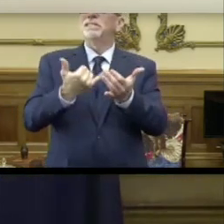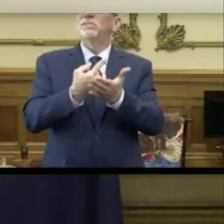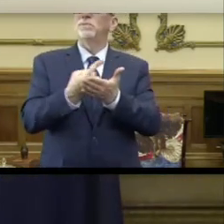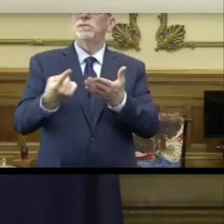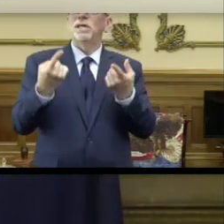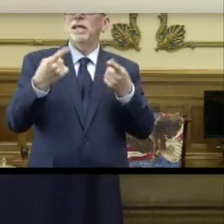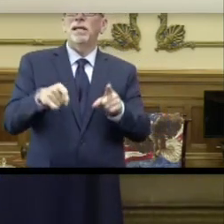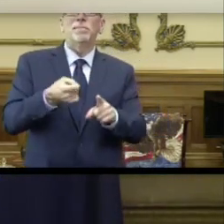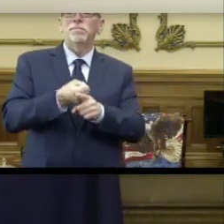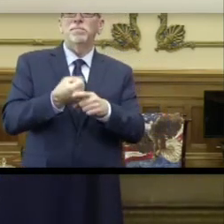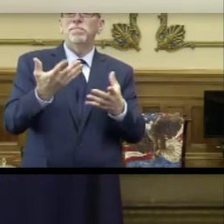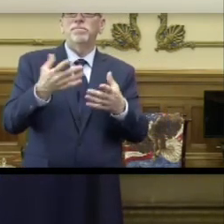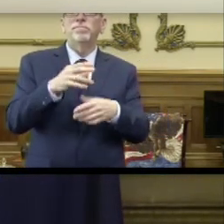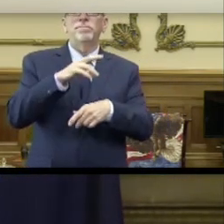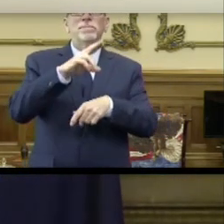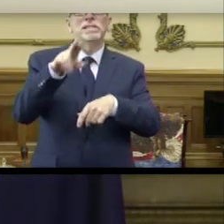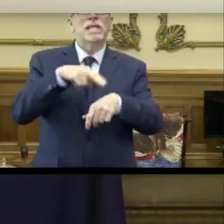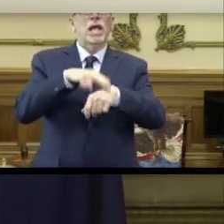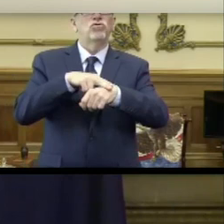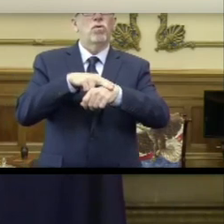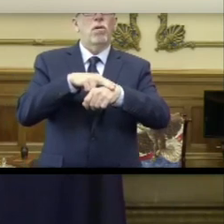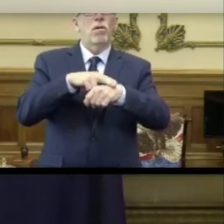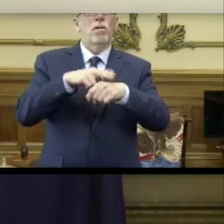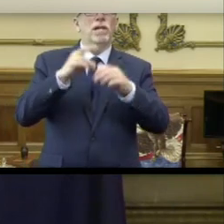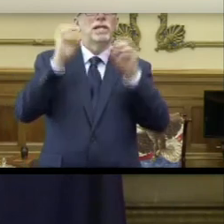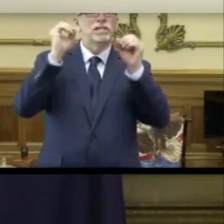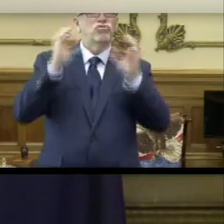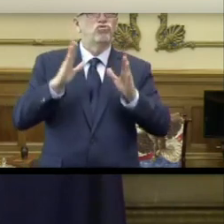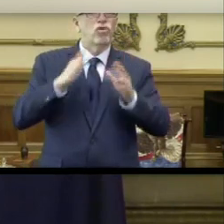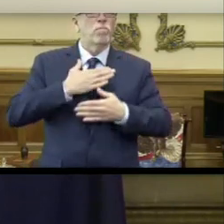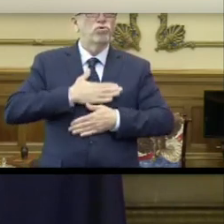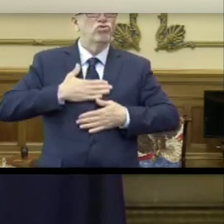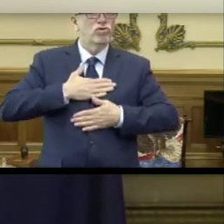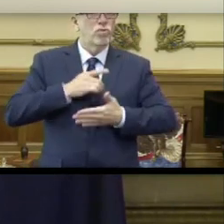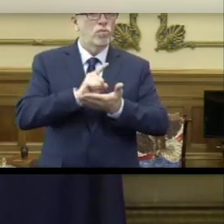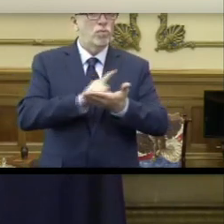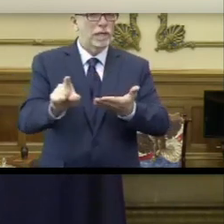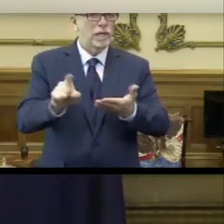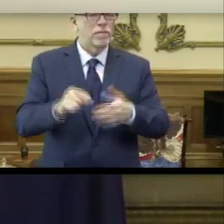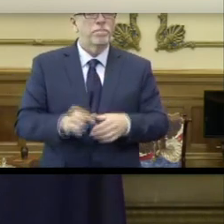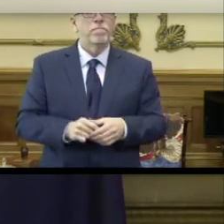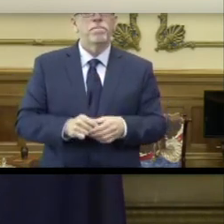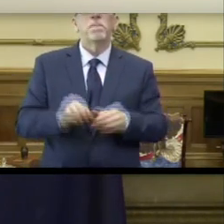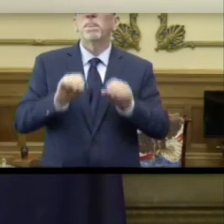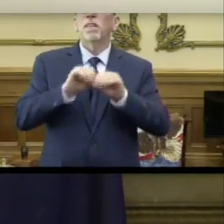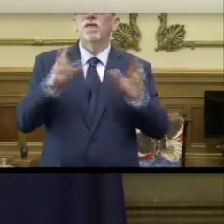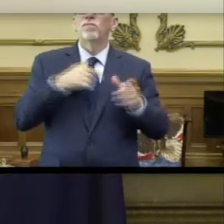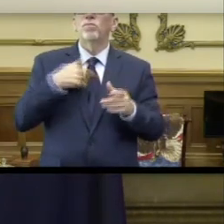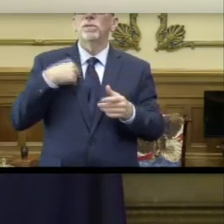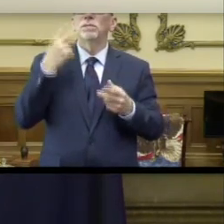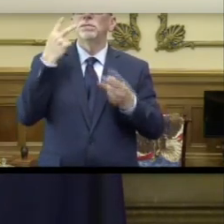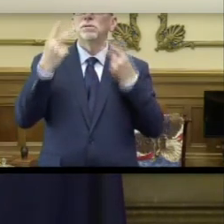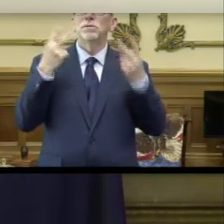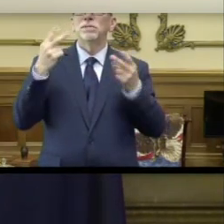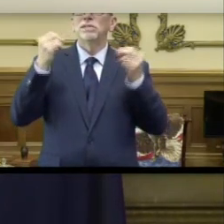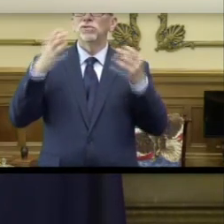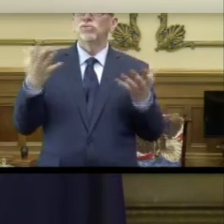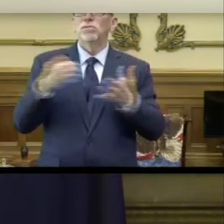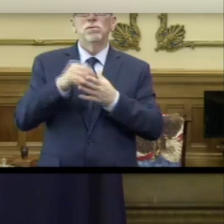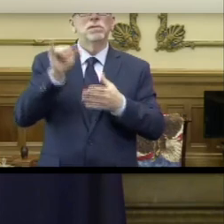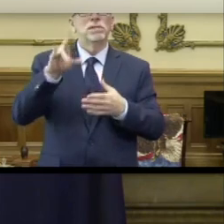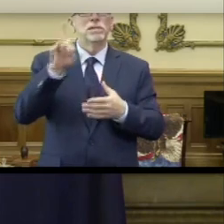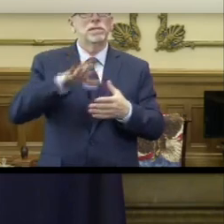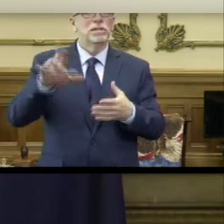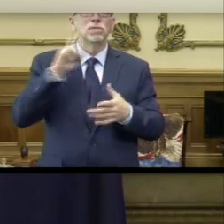happens to be a national teacher appreciation week, and obviously we're seeing teachers here in the state of